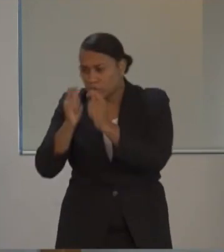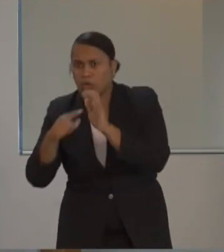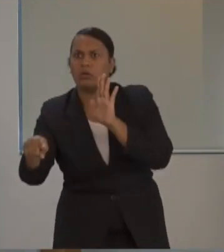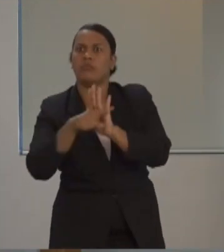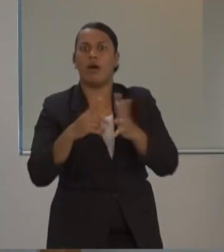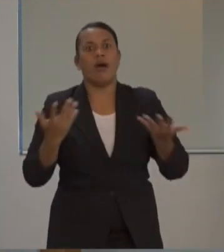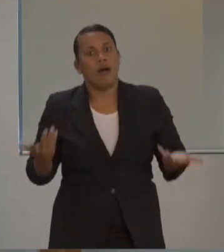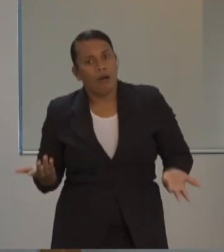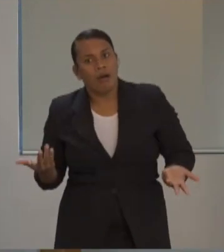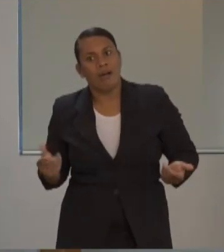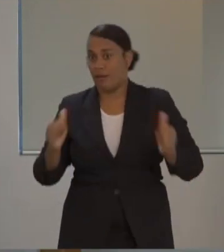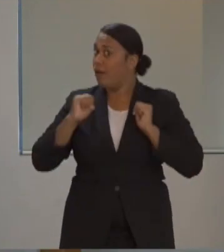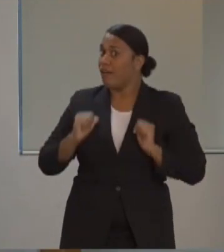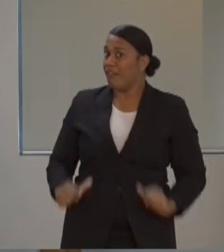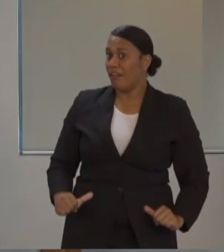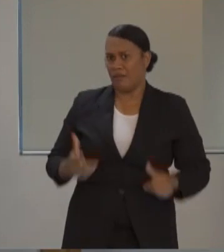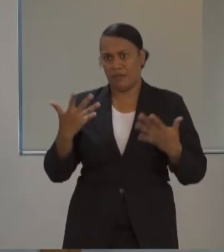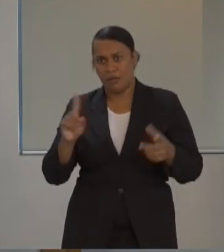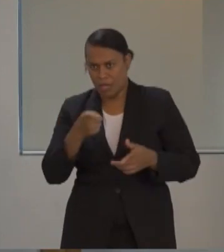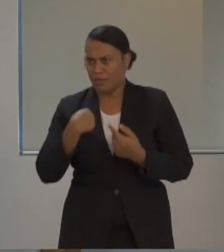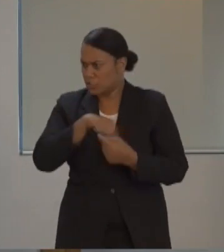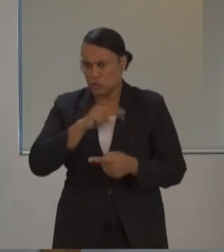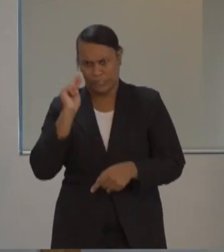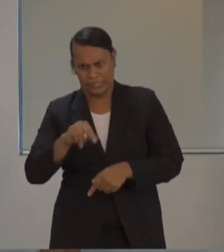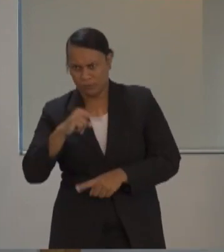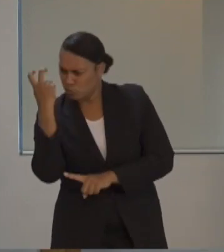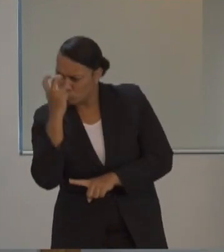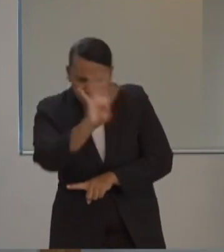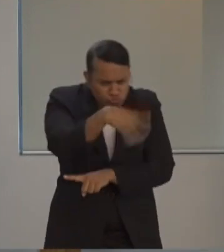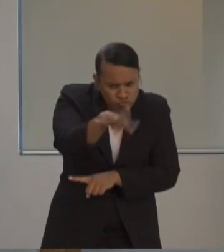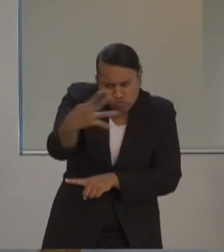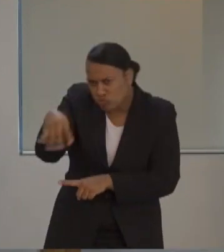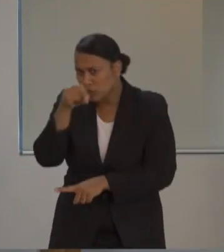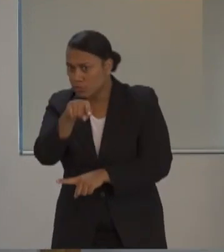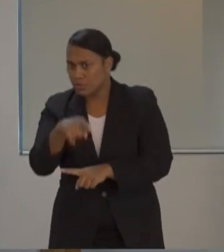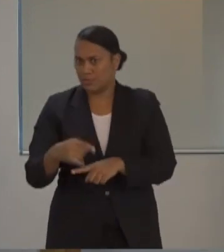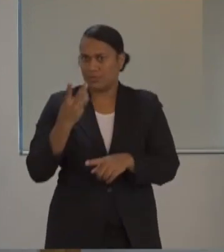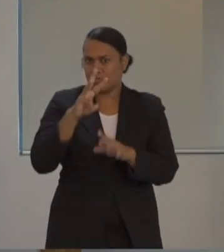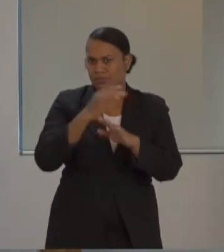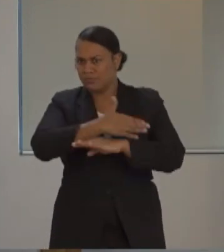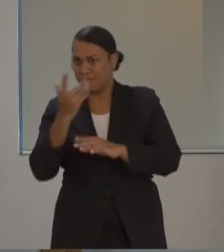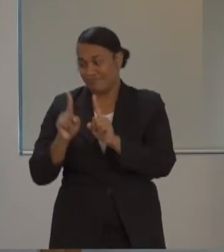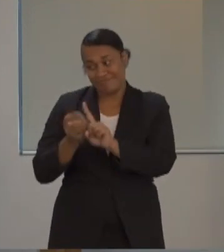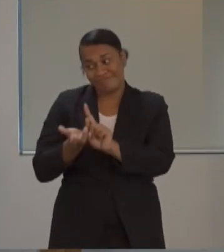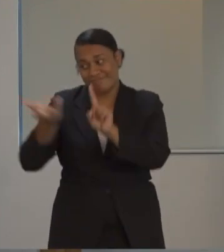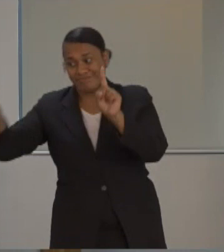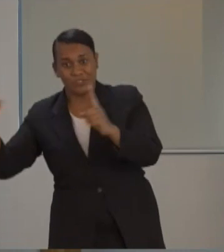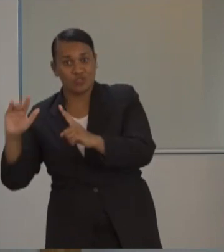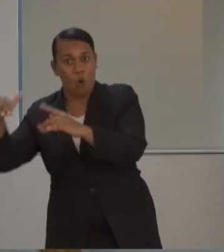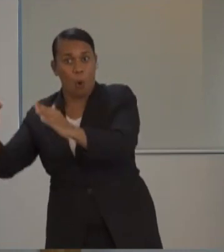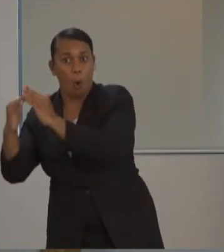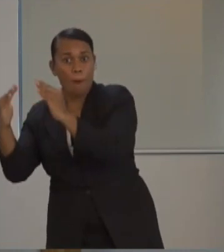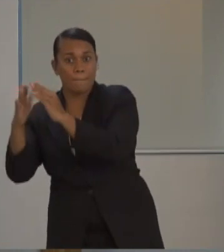they will remain under supervised home quarantine for 14 days. Our other 15 patients living with COVID